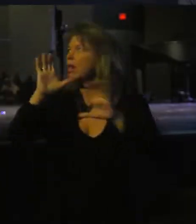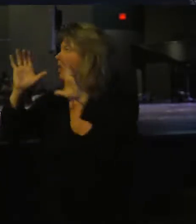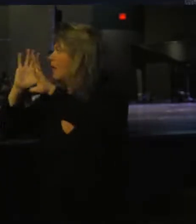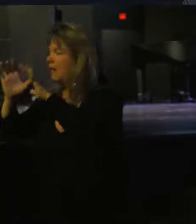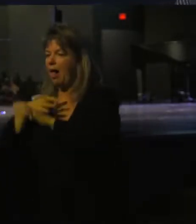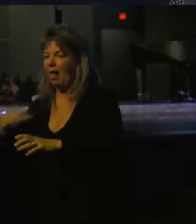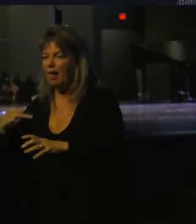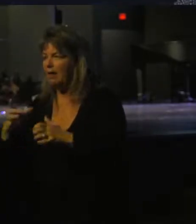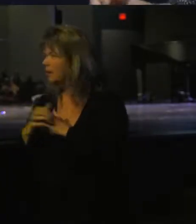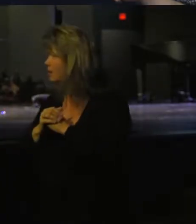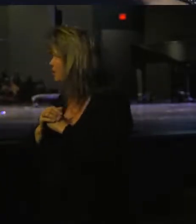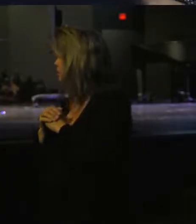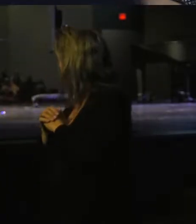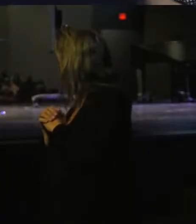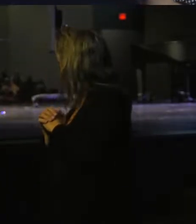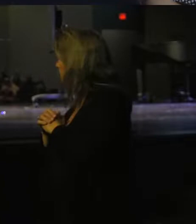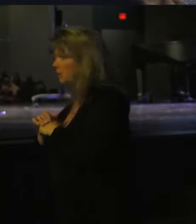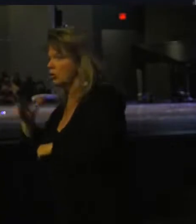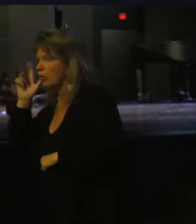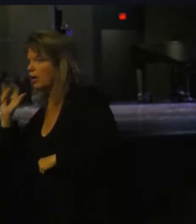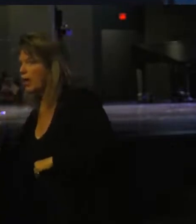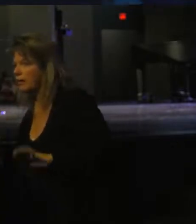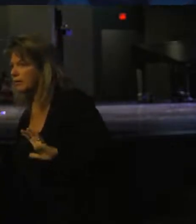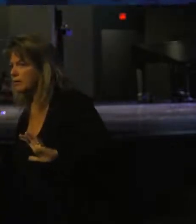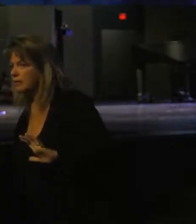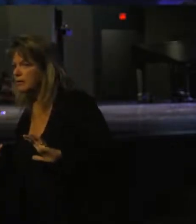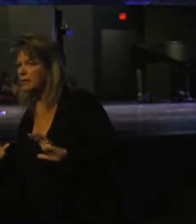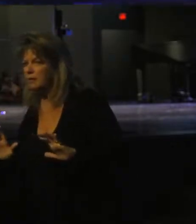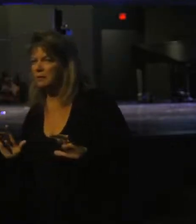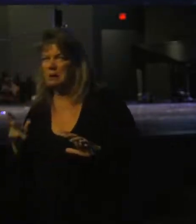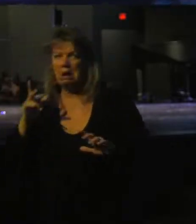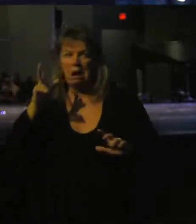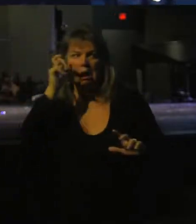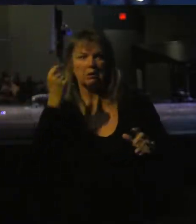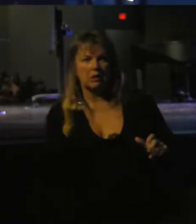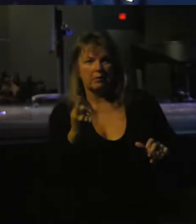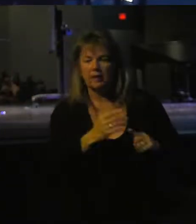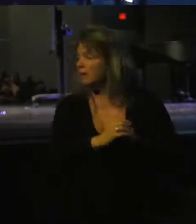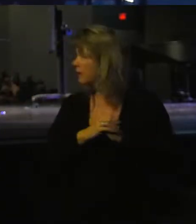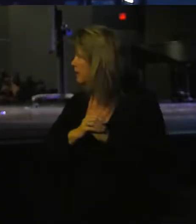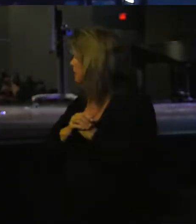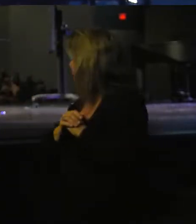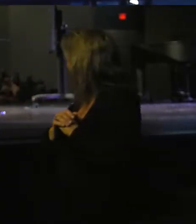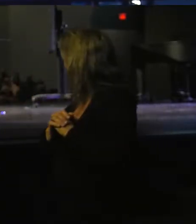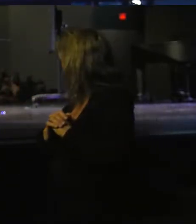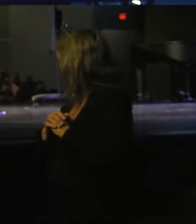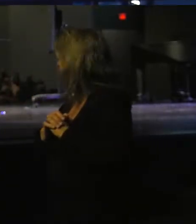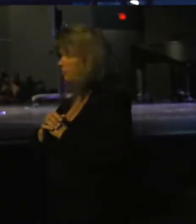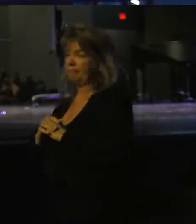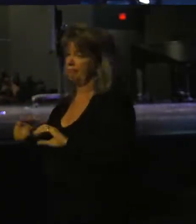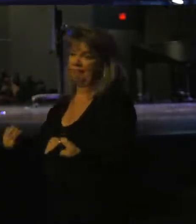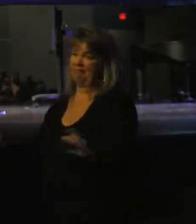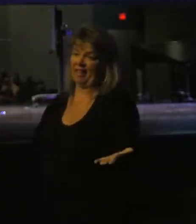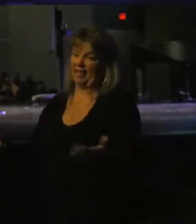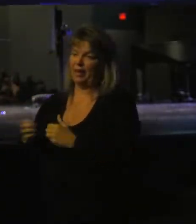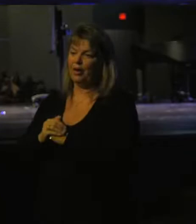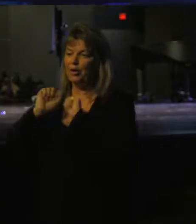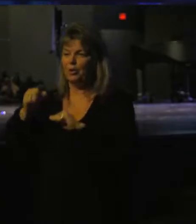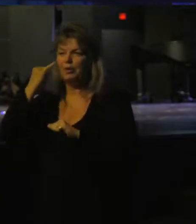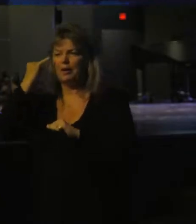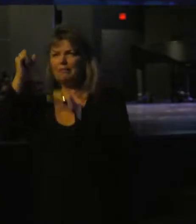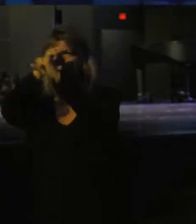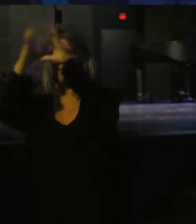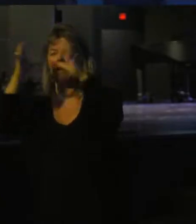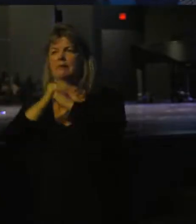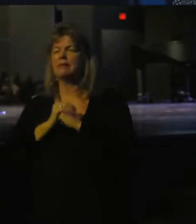I'm like, did y'all hear that? Isaac, did you hear? I think there's something over there. And Isaac's like, dad, there's nothing here, bro. And you just imagine, he's like,